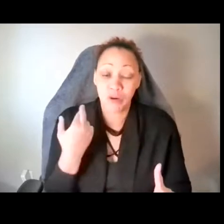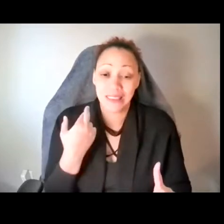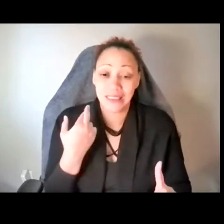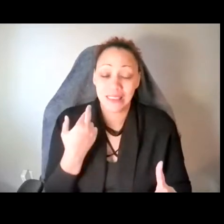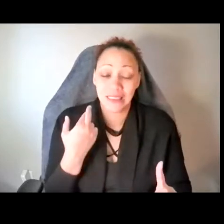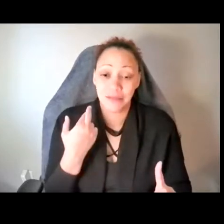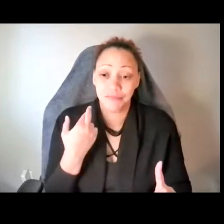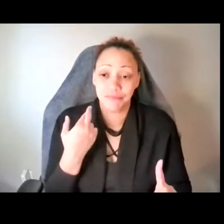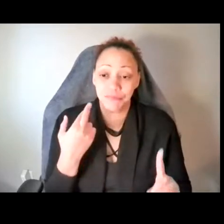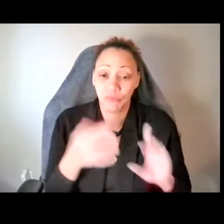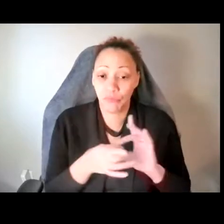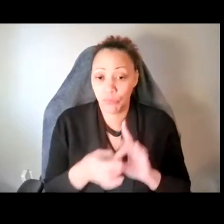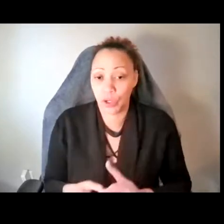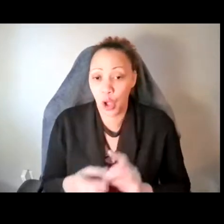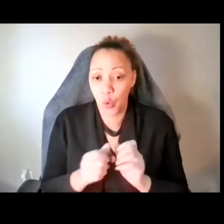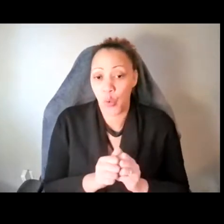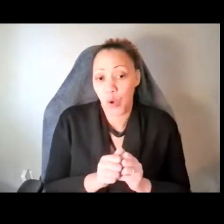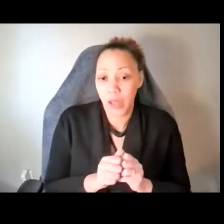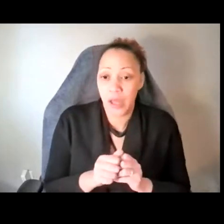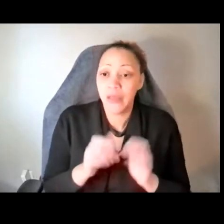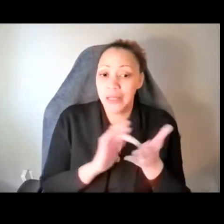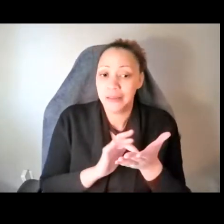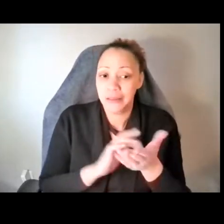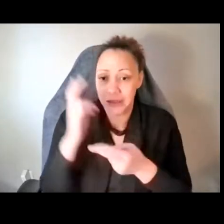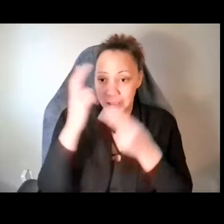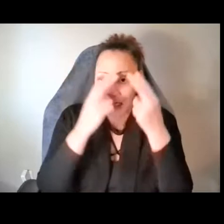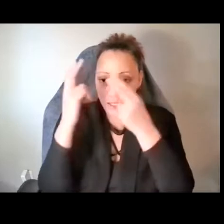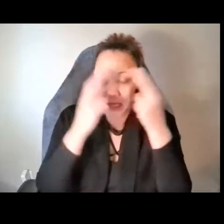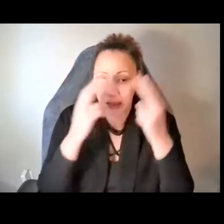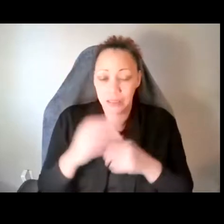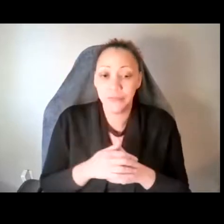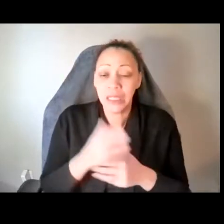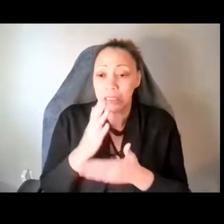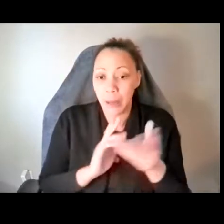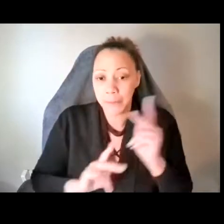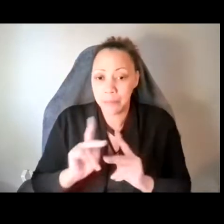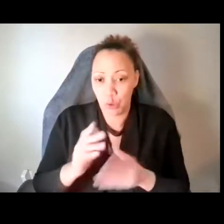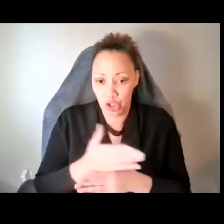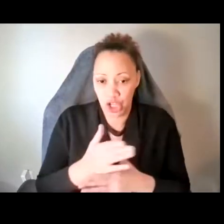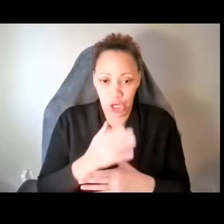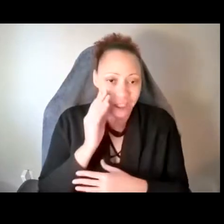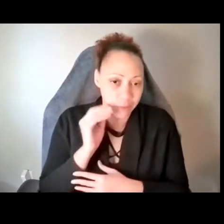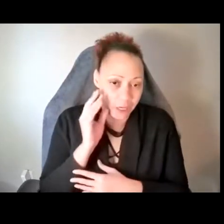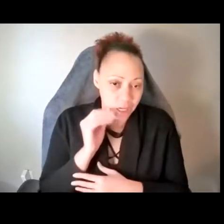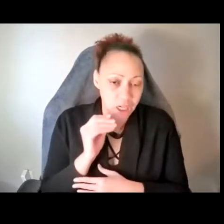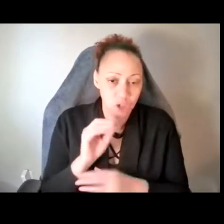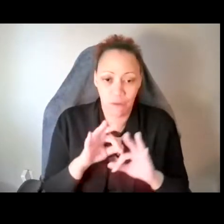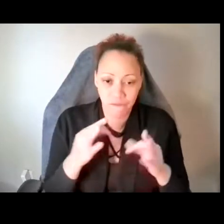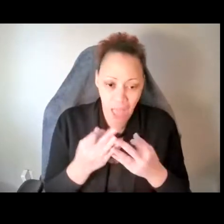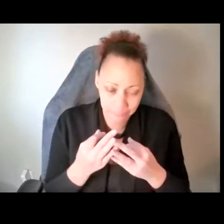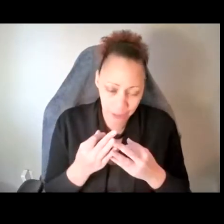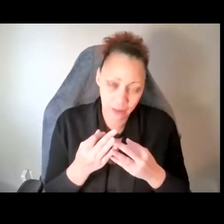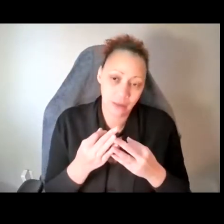with psychedelics and particularly, um, some folks shared, uh, experiences of loved ones, um,